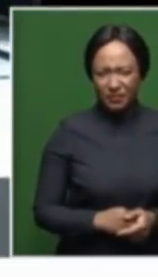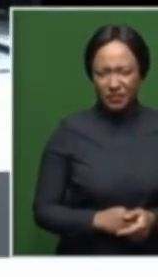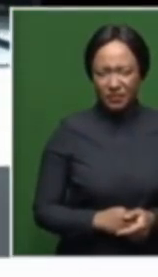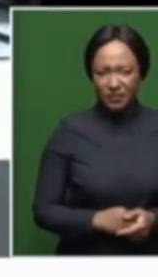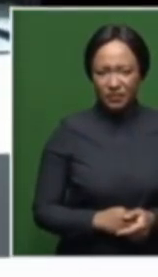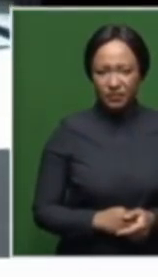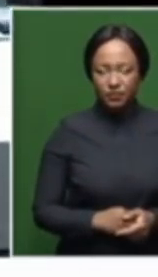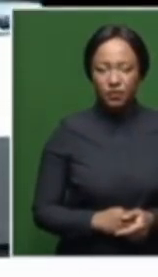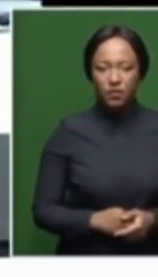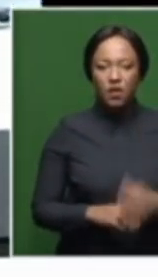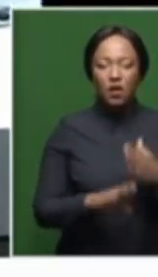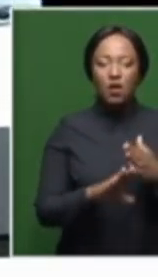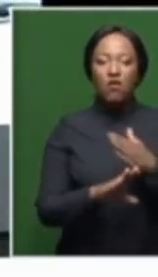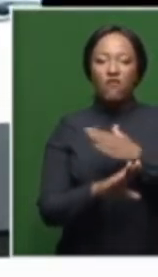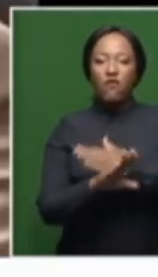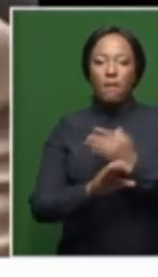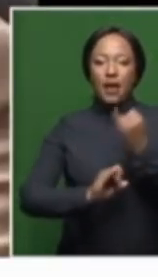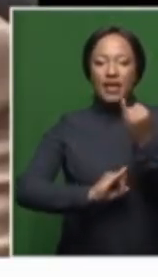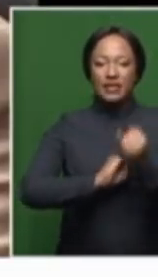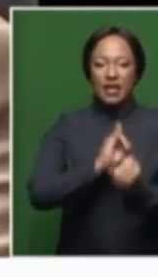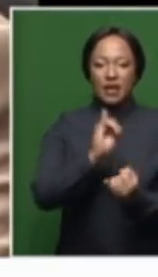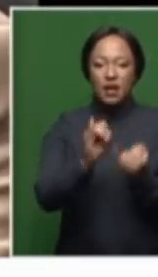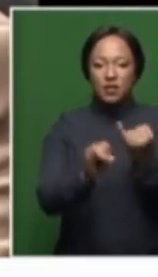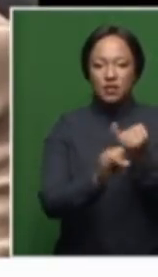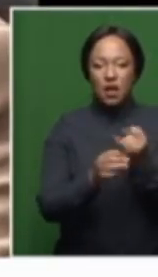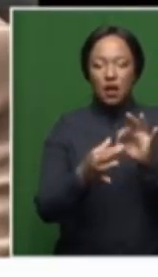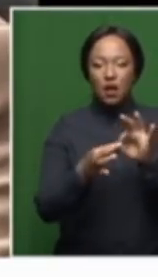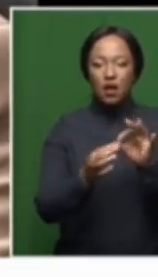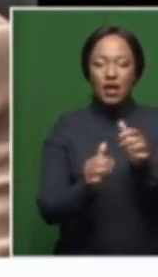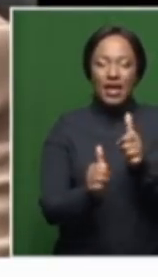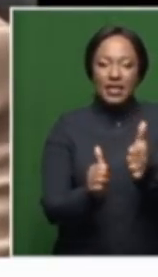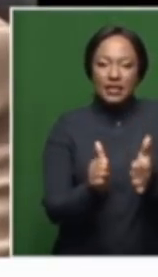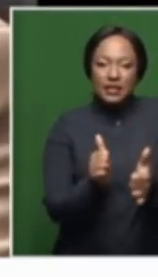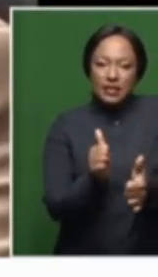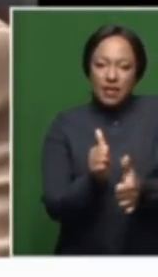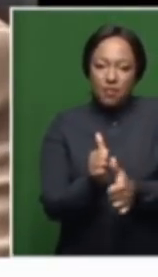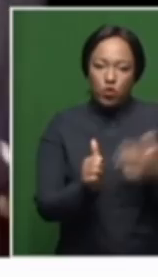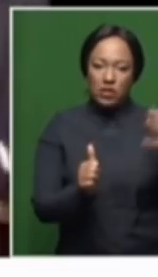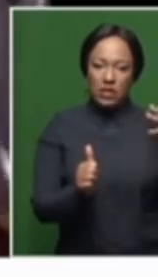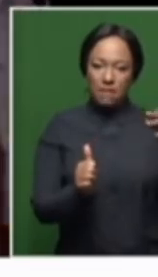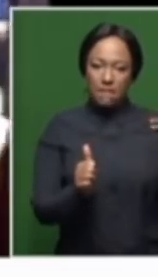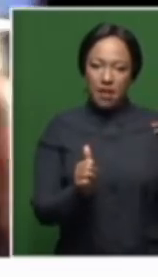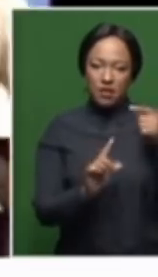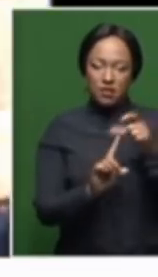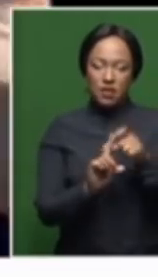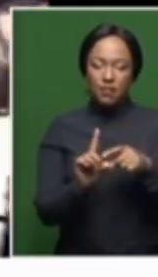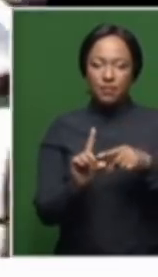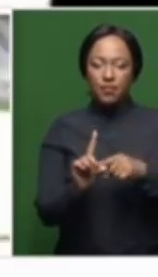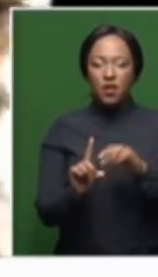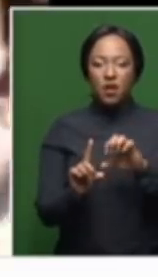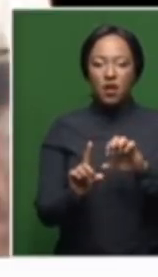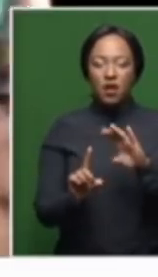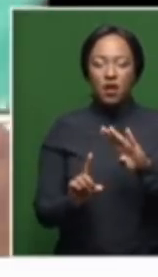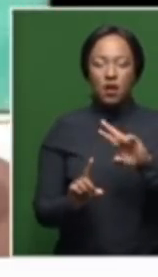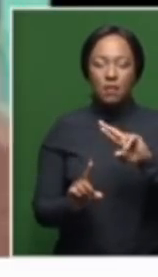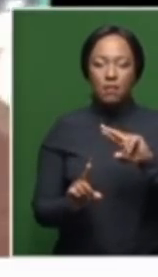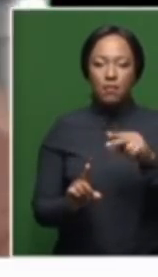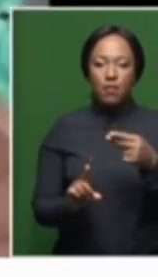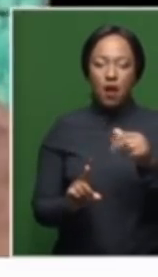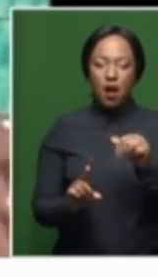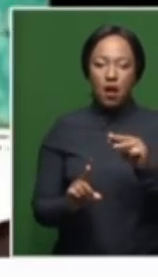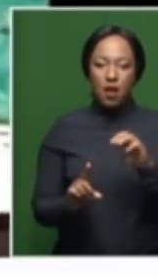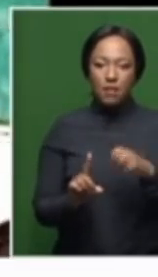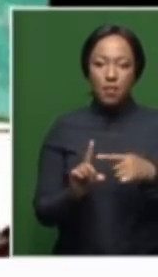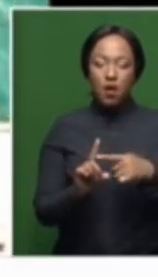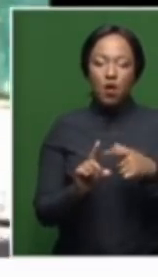And former International Relations Deputy Minister Ibrahim Ibrahim will be buried at the Heroes' Acre in West Park Cemetery